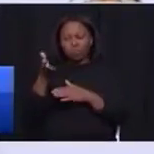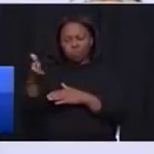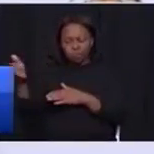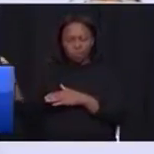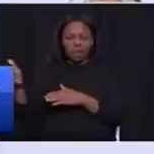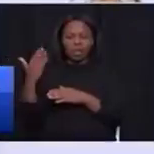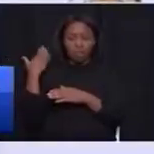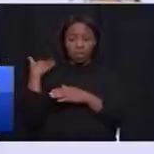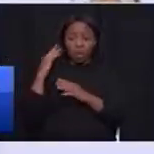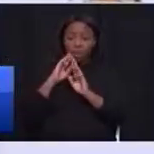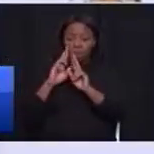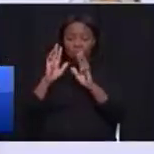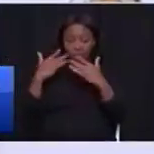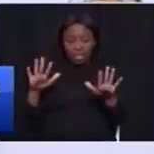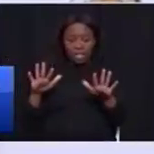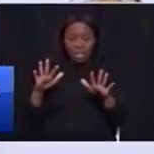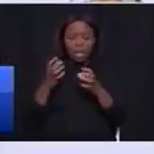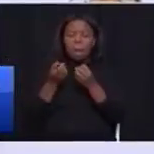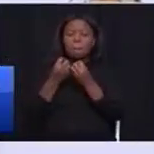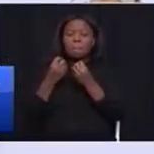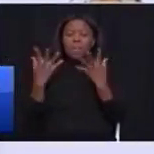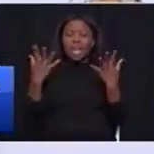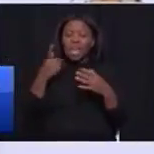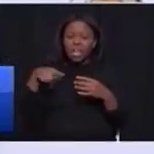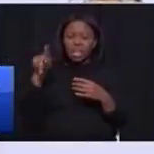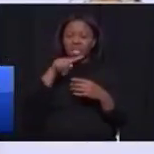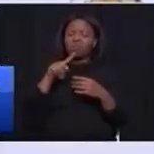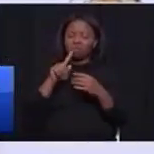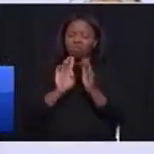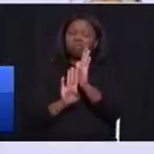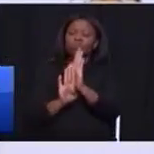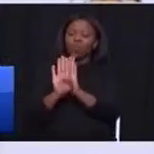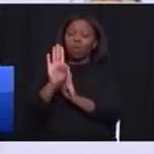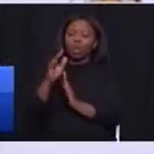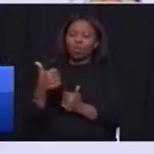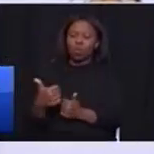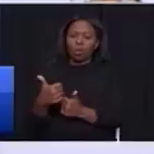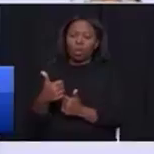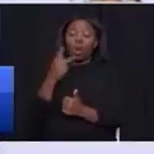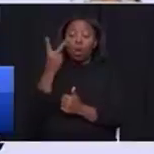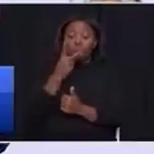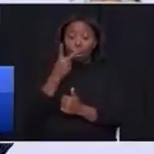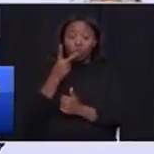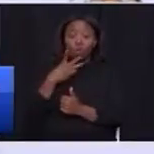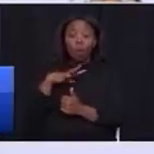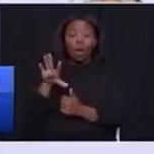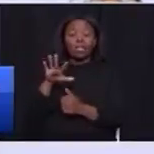before. Many of them are also making good progress. But I also want those that had been delayed,